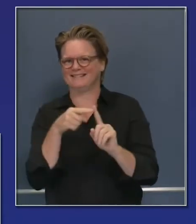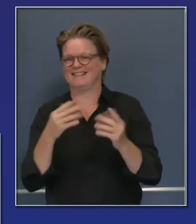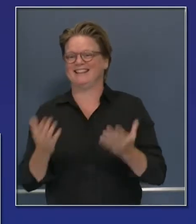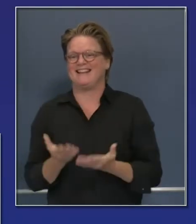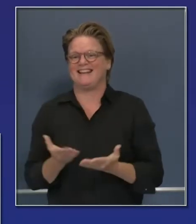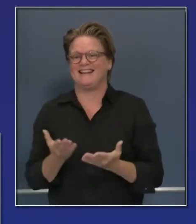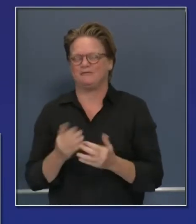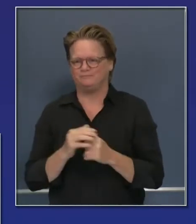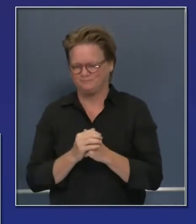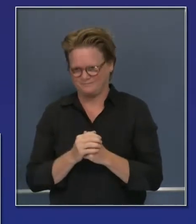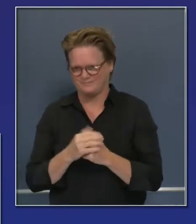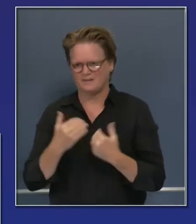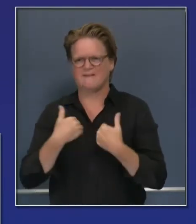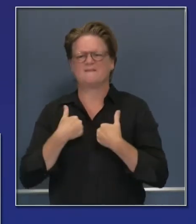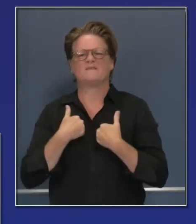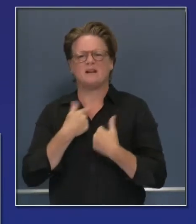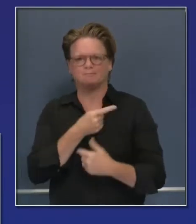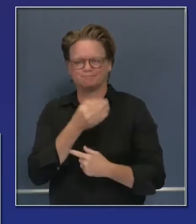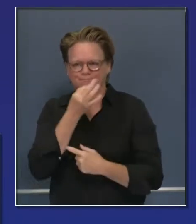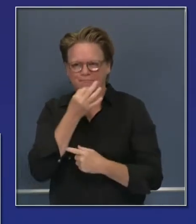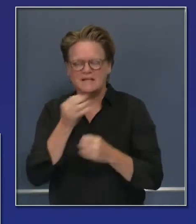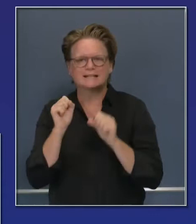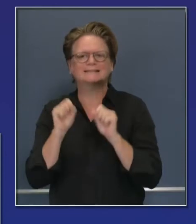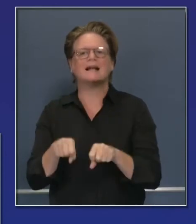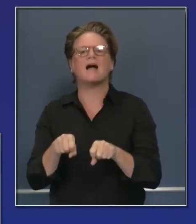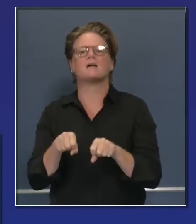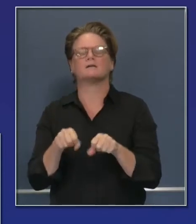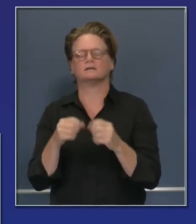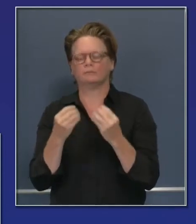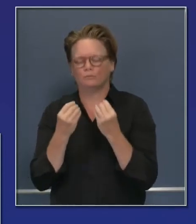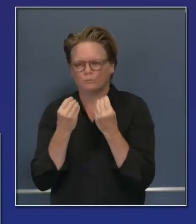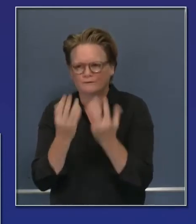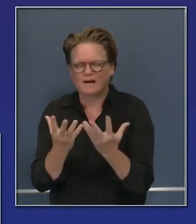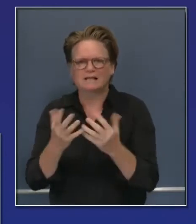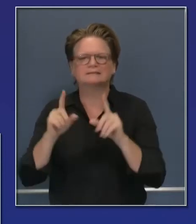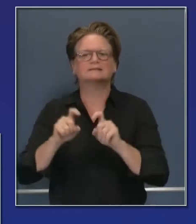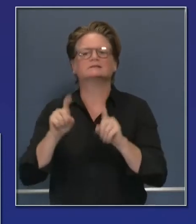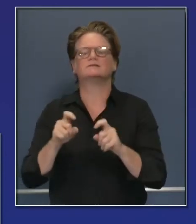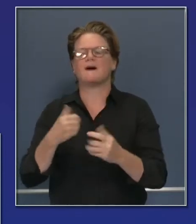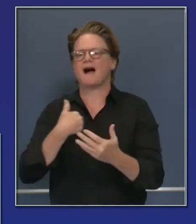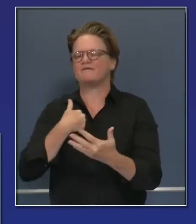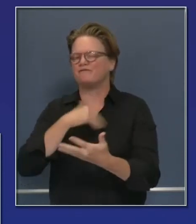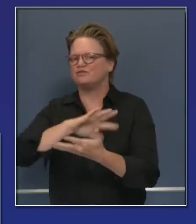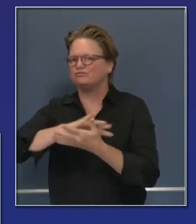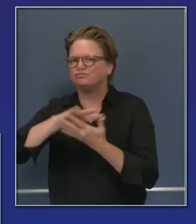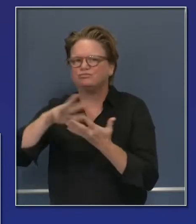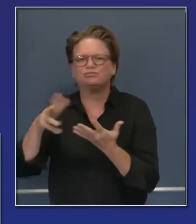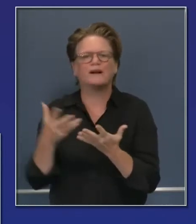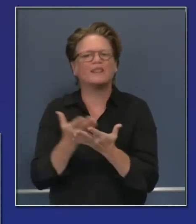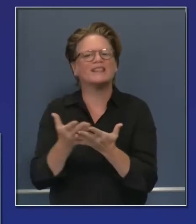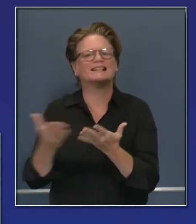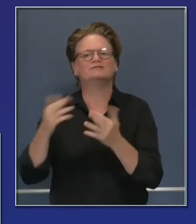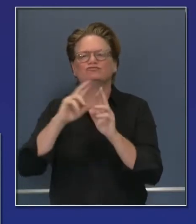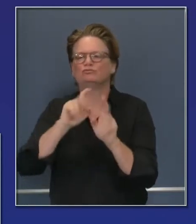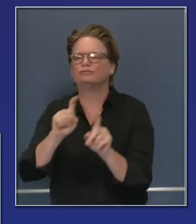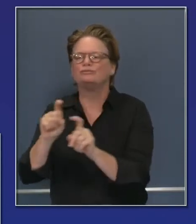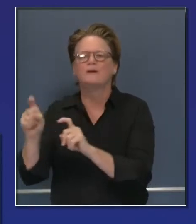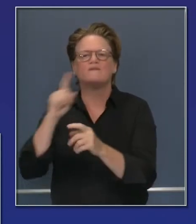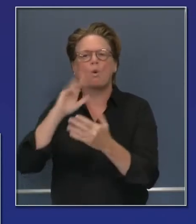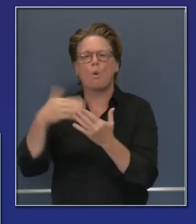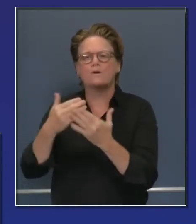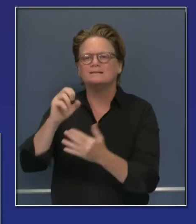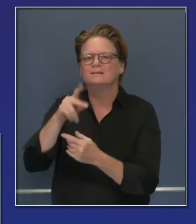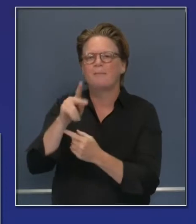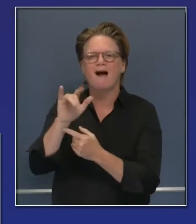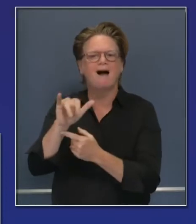provide the full supply chain in terms of the reagents and the roughly 20 different ingredients that go in to a